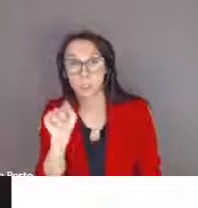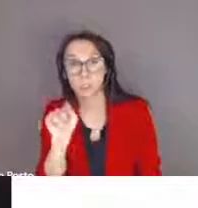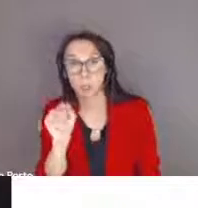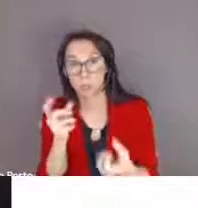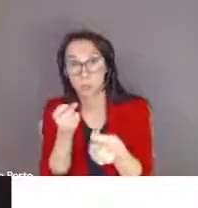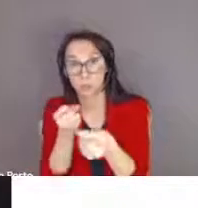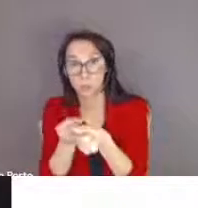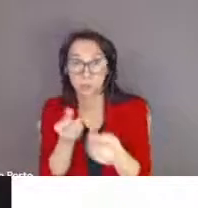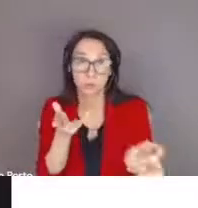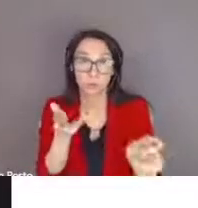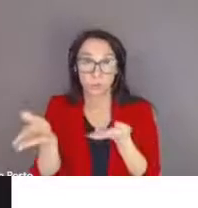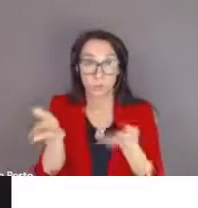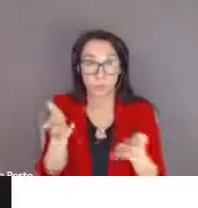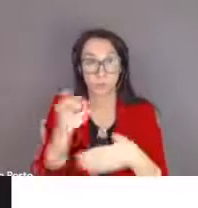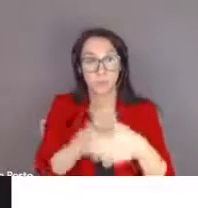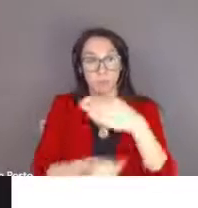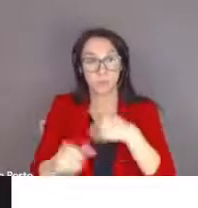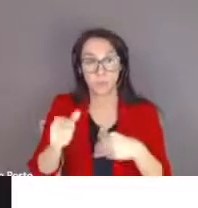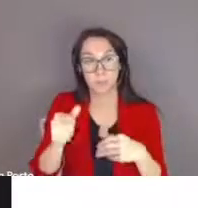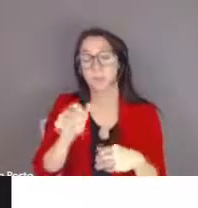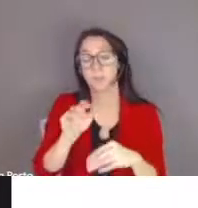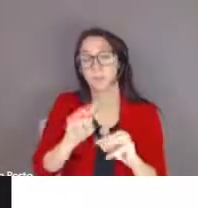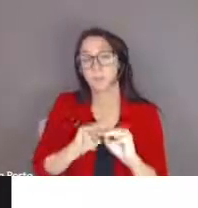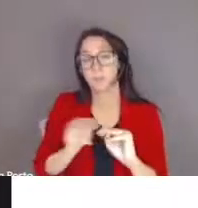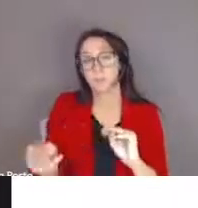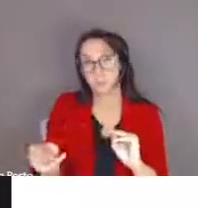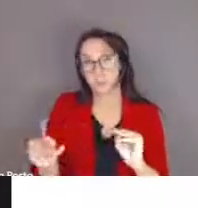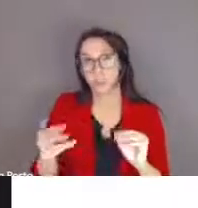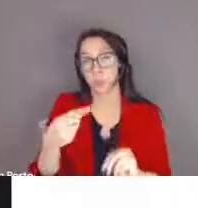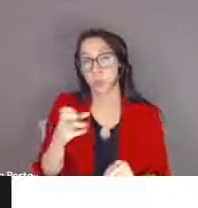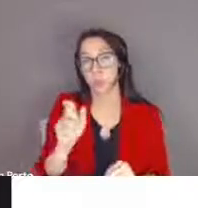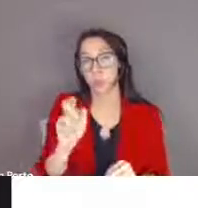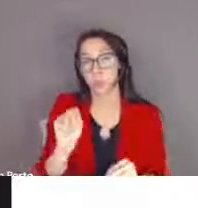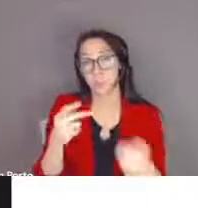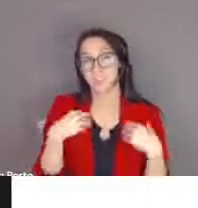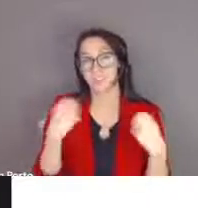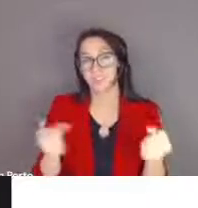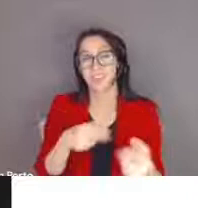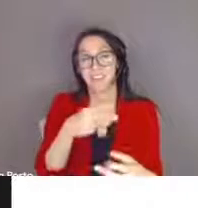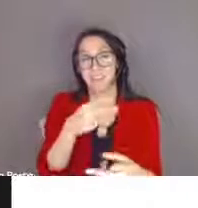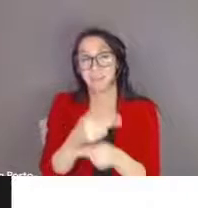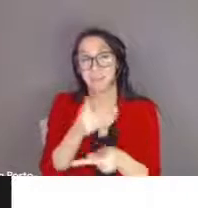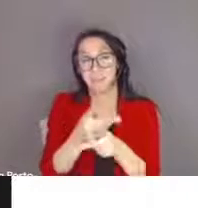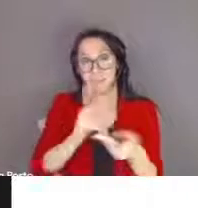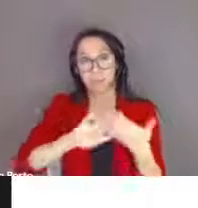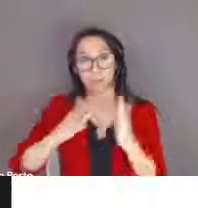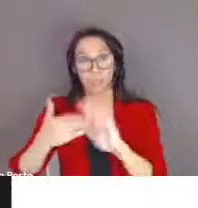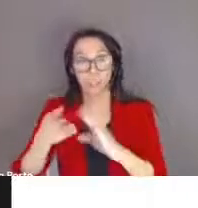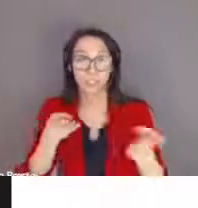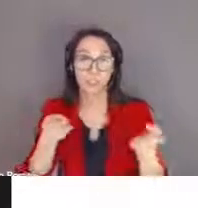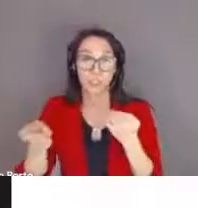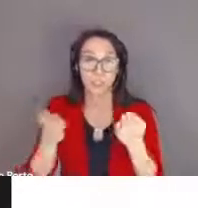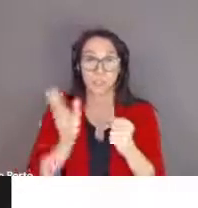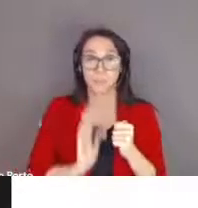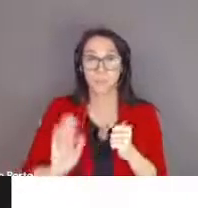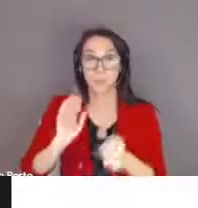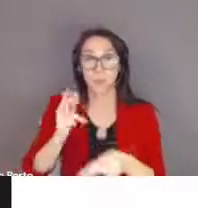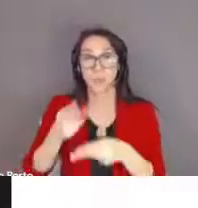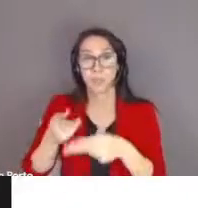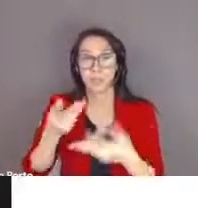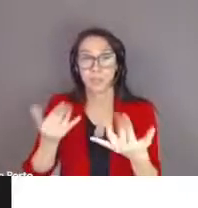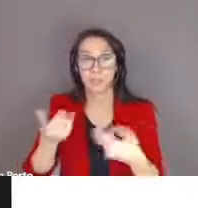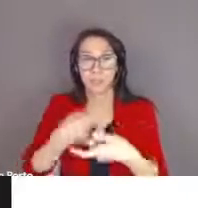halton home and community care support services formerly known as the halton mississauga lynn for students who are in oakville